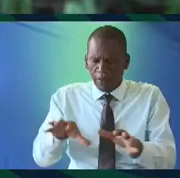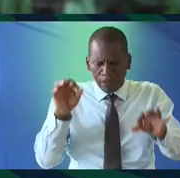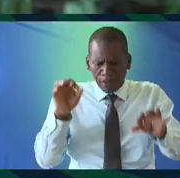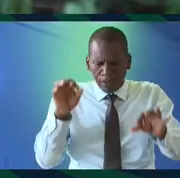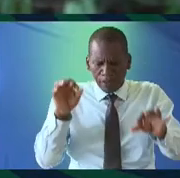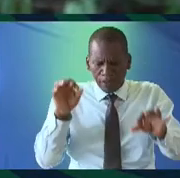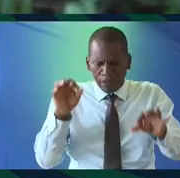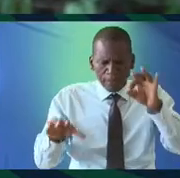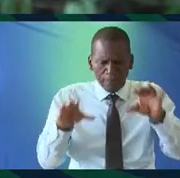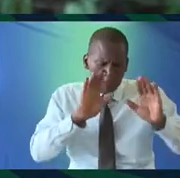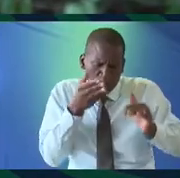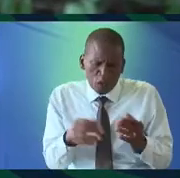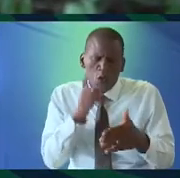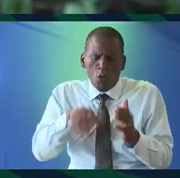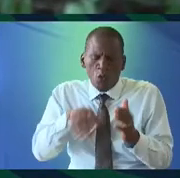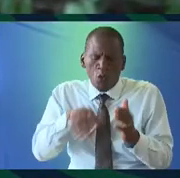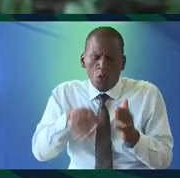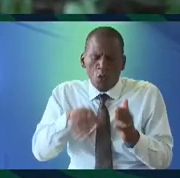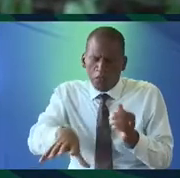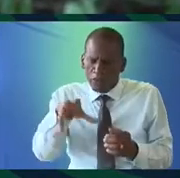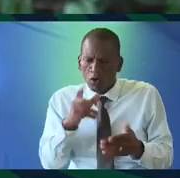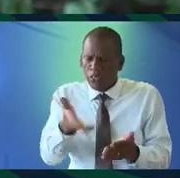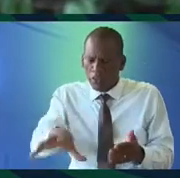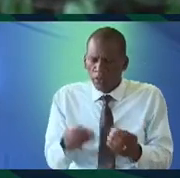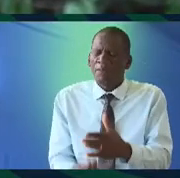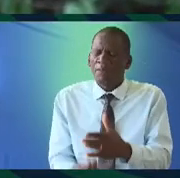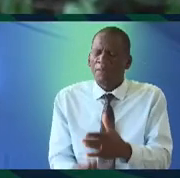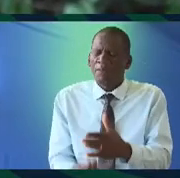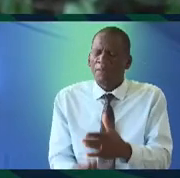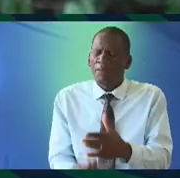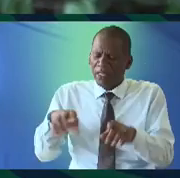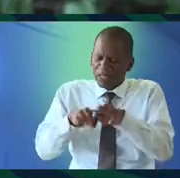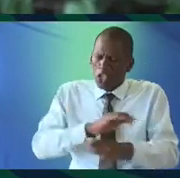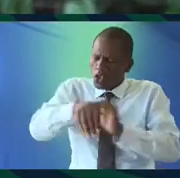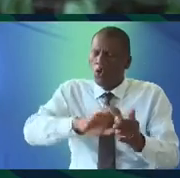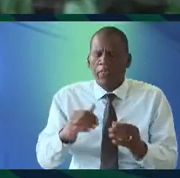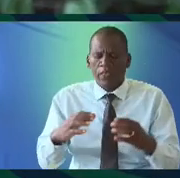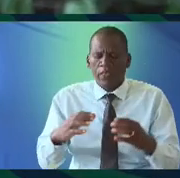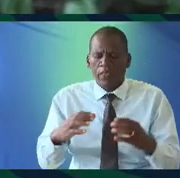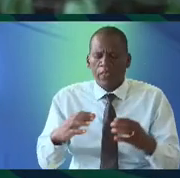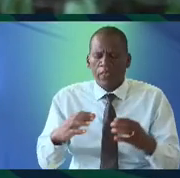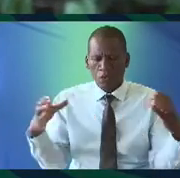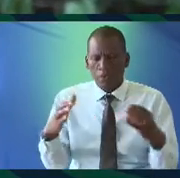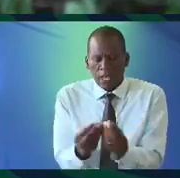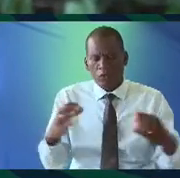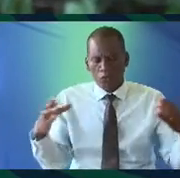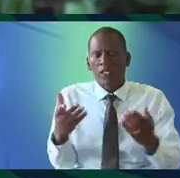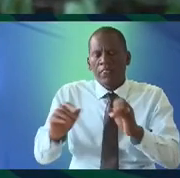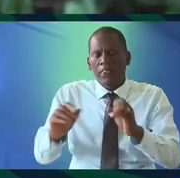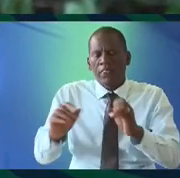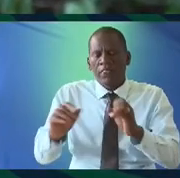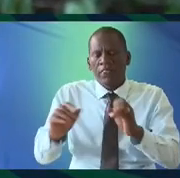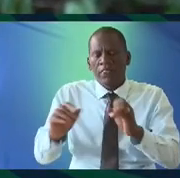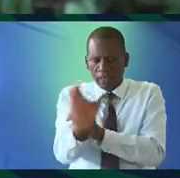distilled into essences what they found occurring similarly in all the community in all the majority of